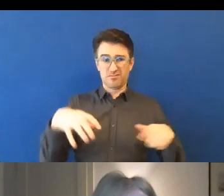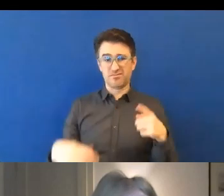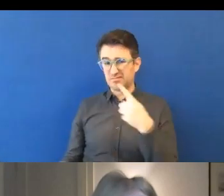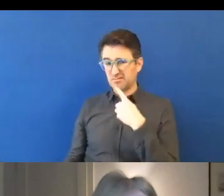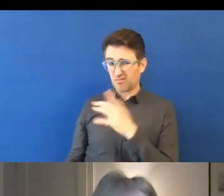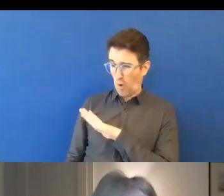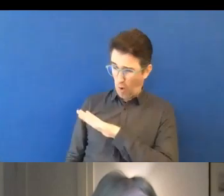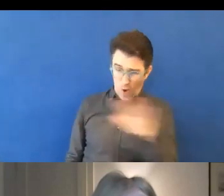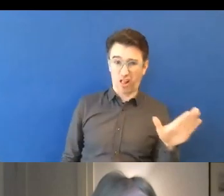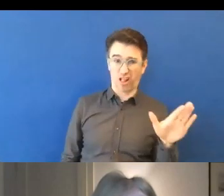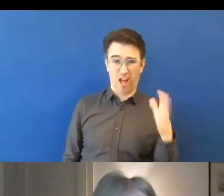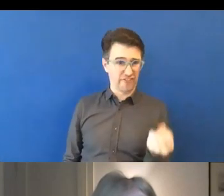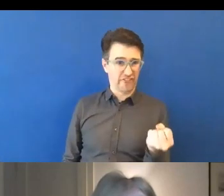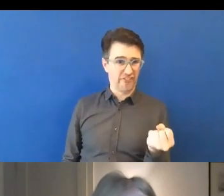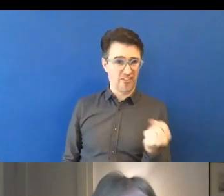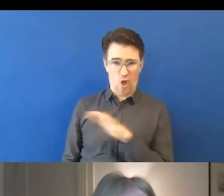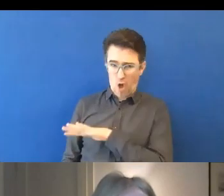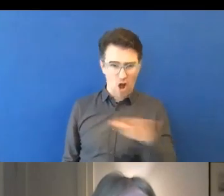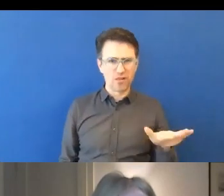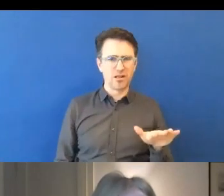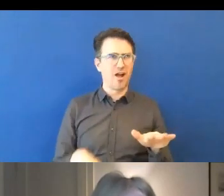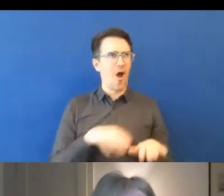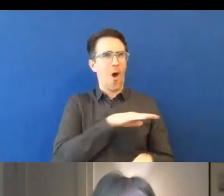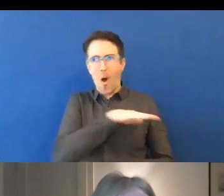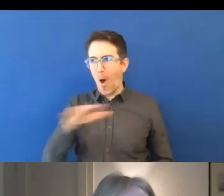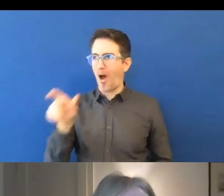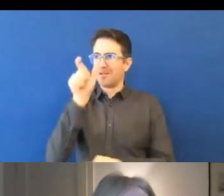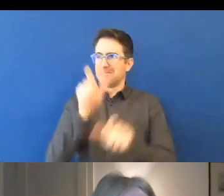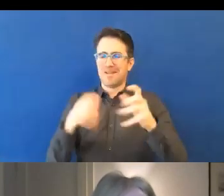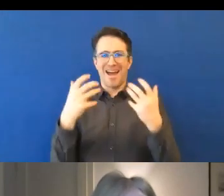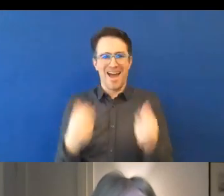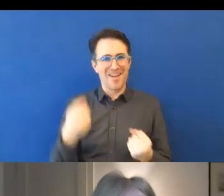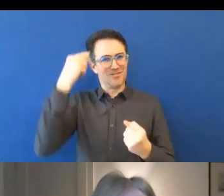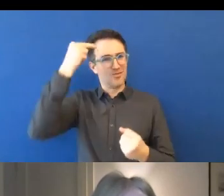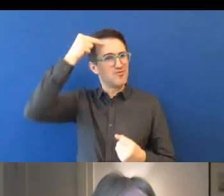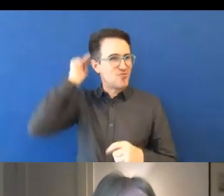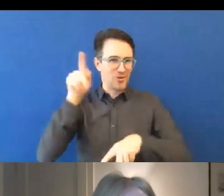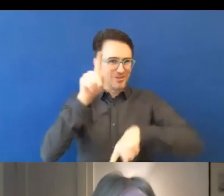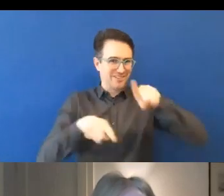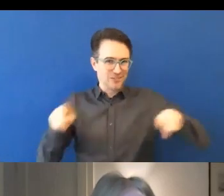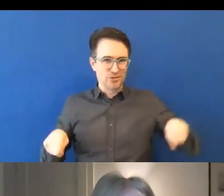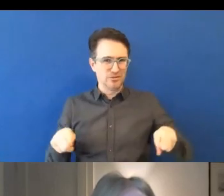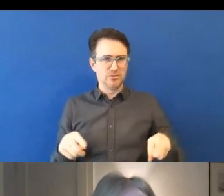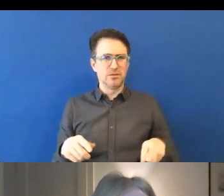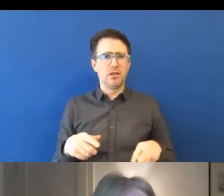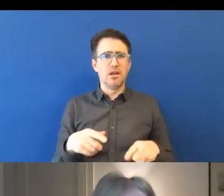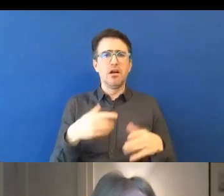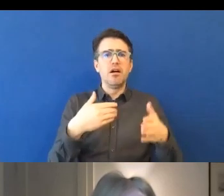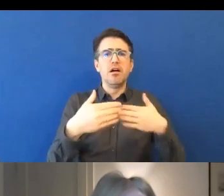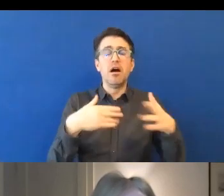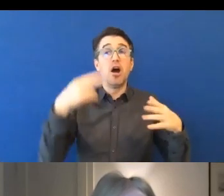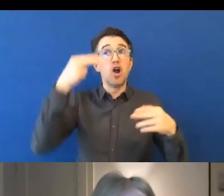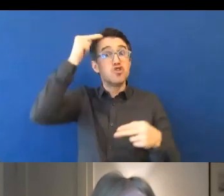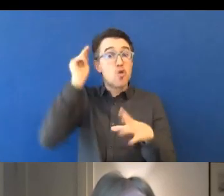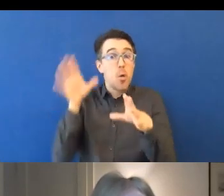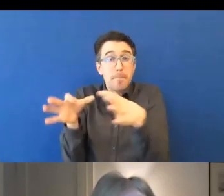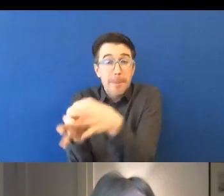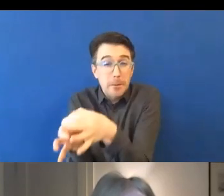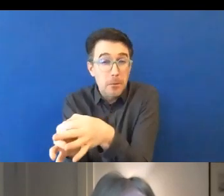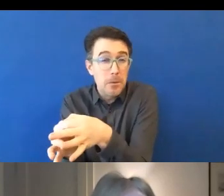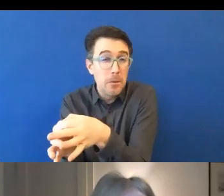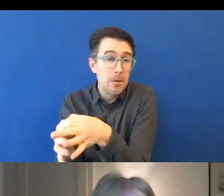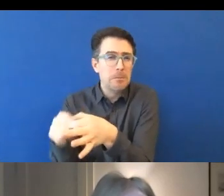or around five percent of the population has ADHD, around ten percent of the population is dyslexic, around five